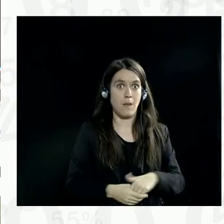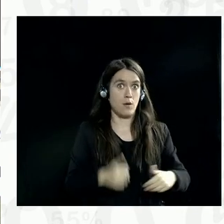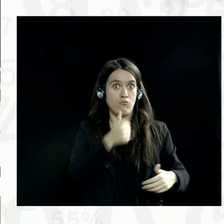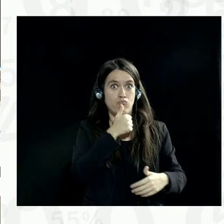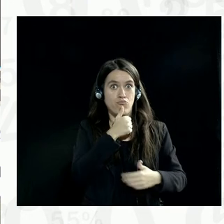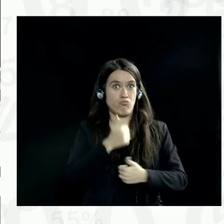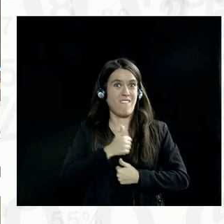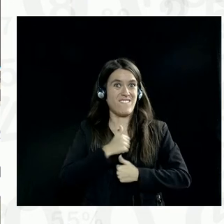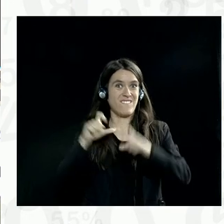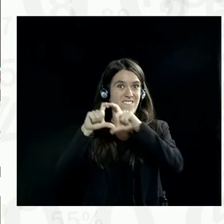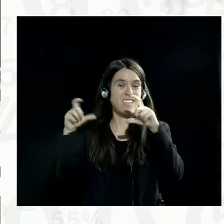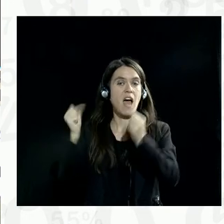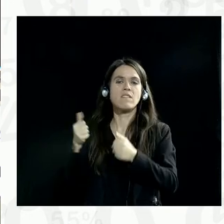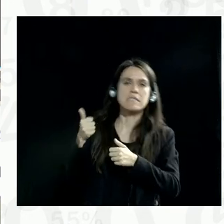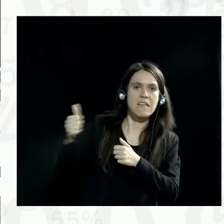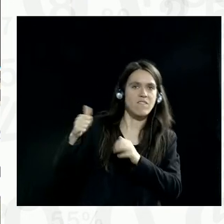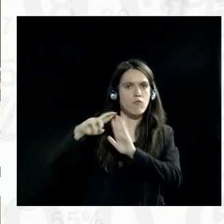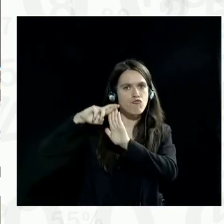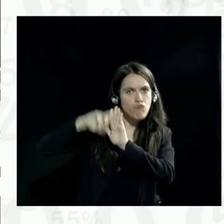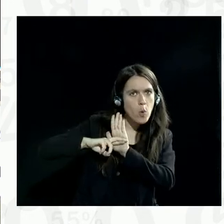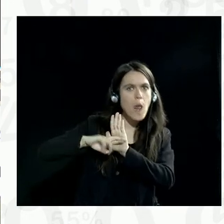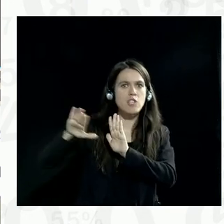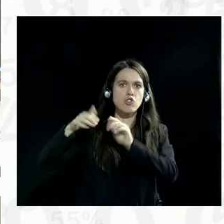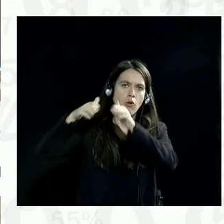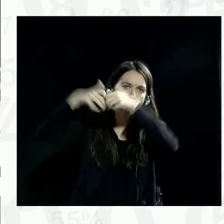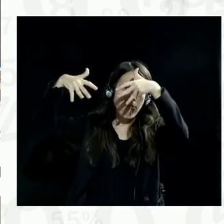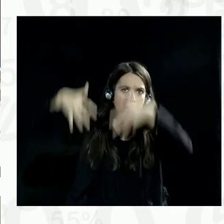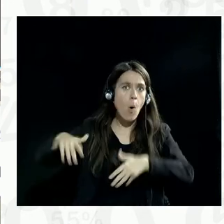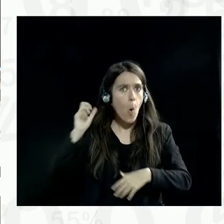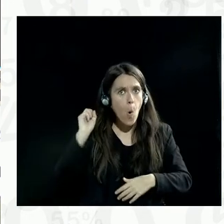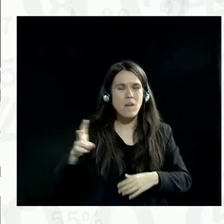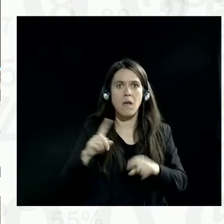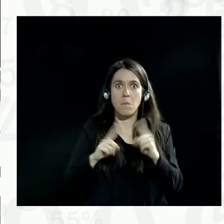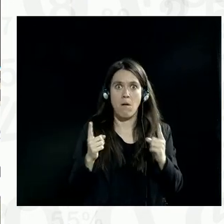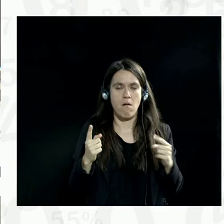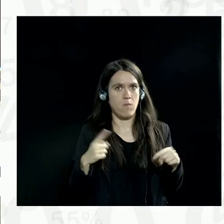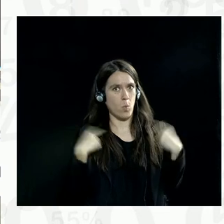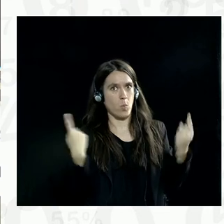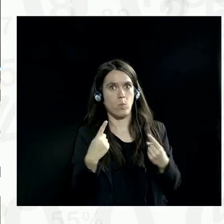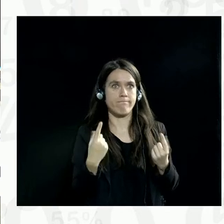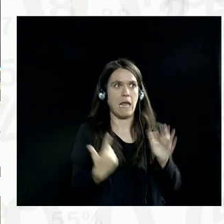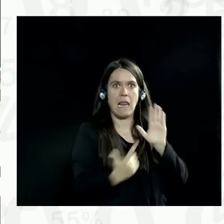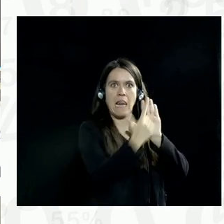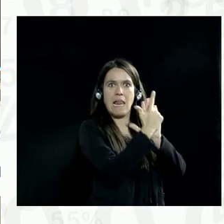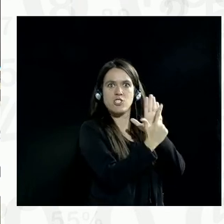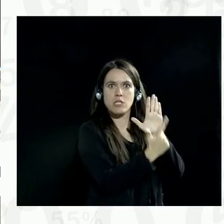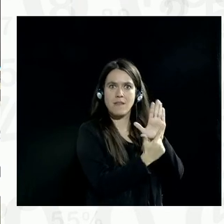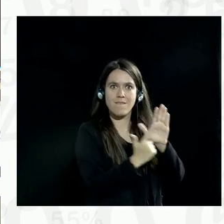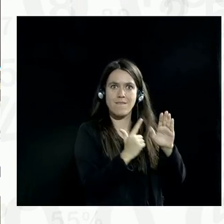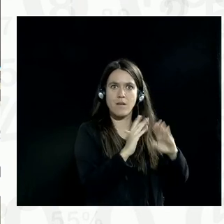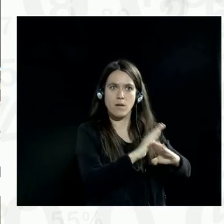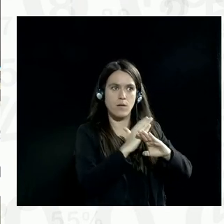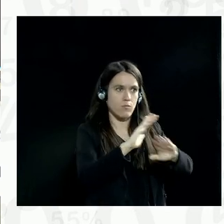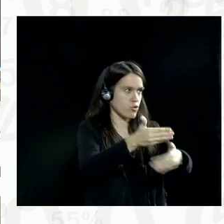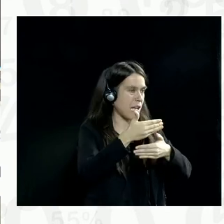its own self-regulatory schema, it does not mean that there are legislative protections nor